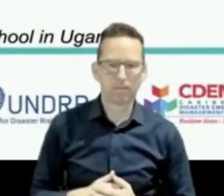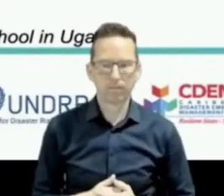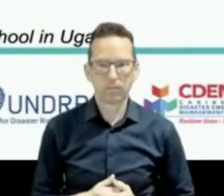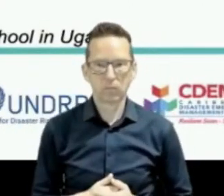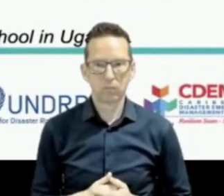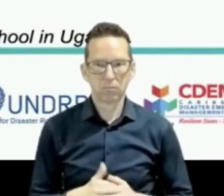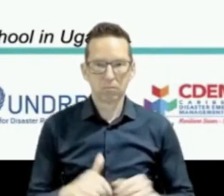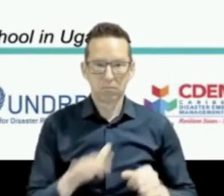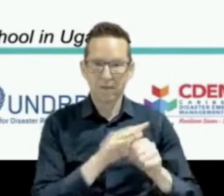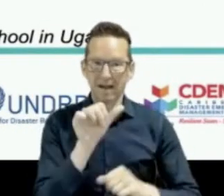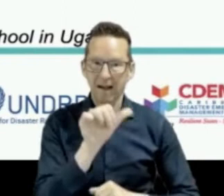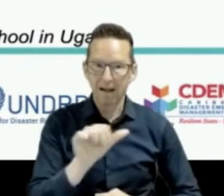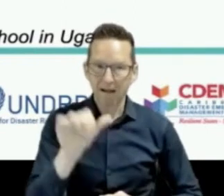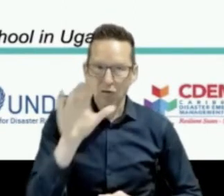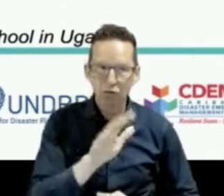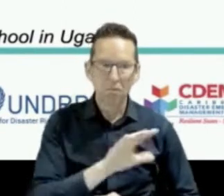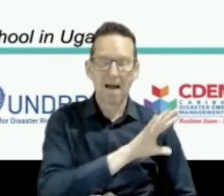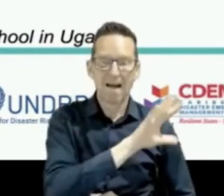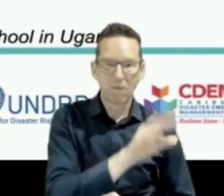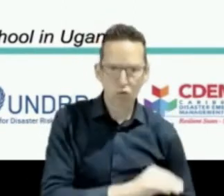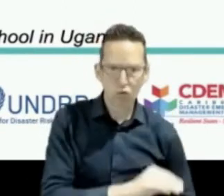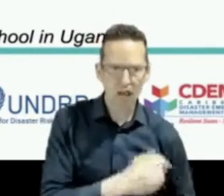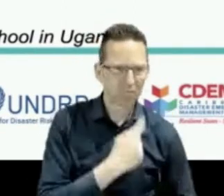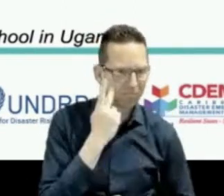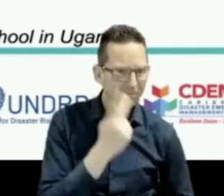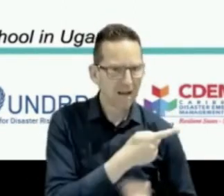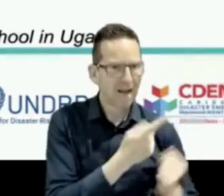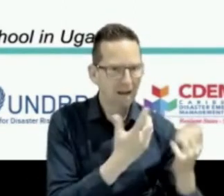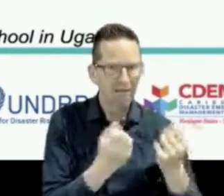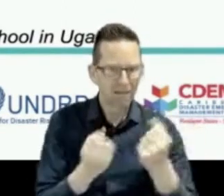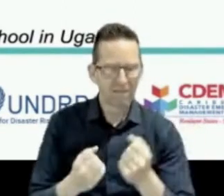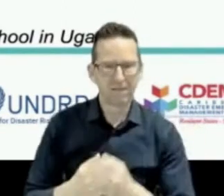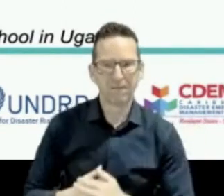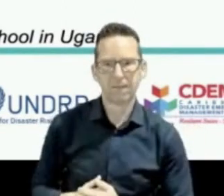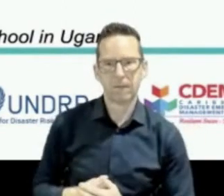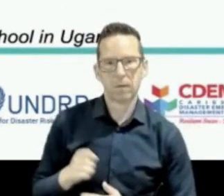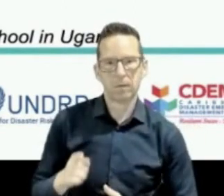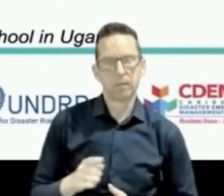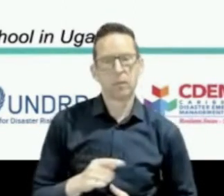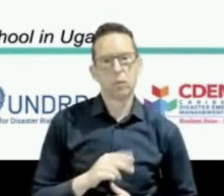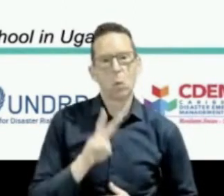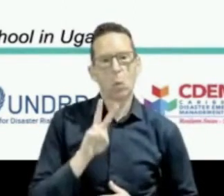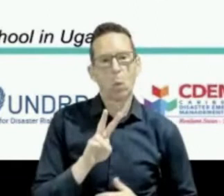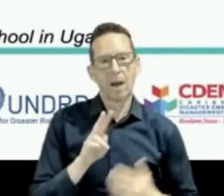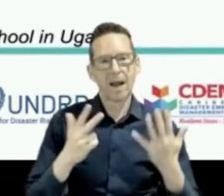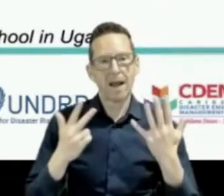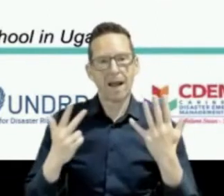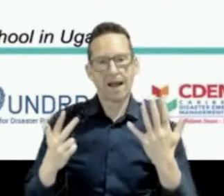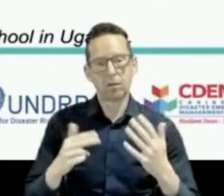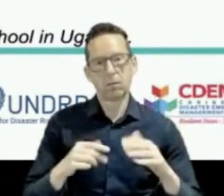2020, there's been the International Lightning Safety Day on the 28th of June, which commemorates the occasion in